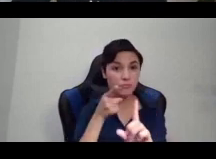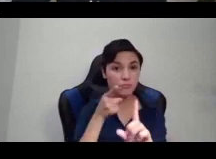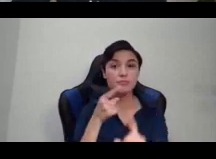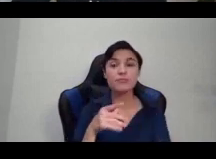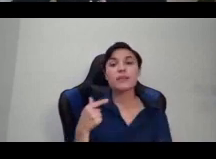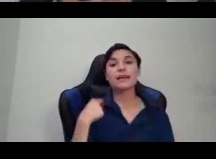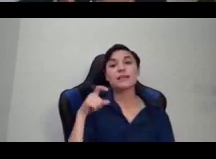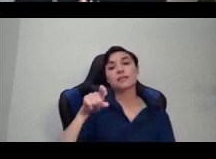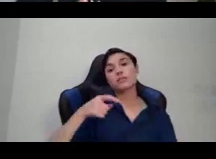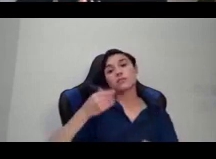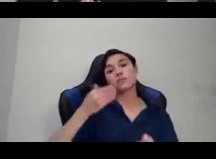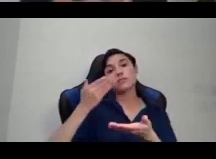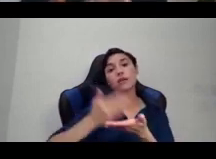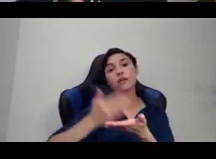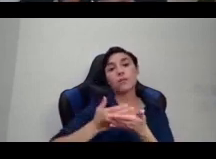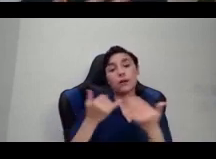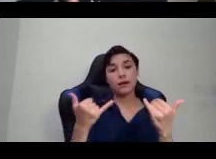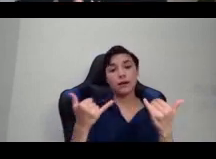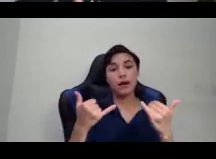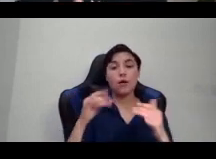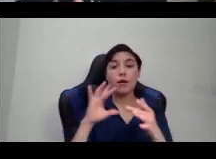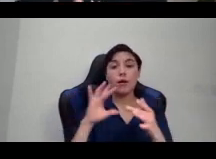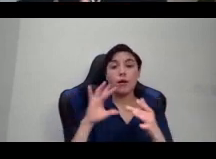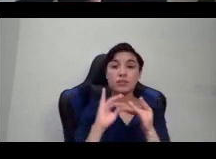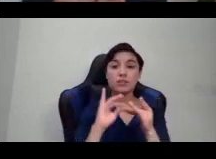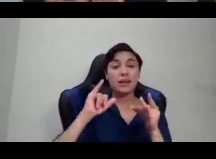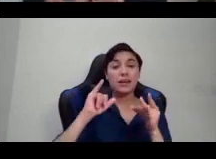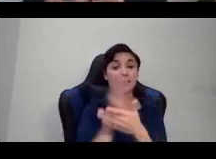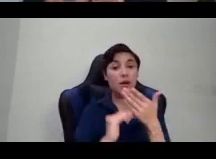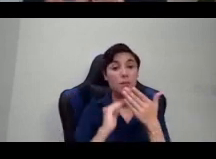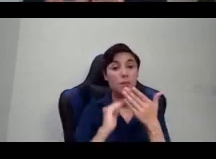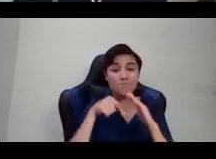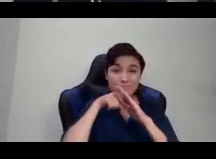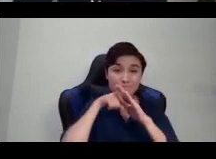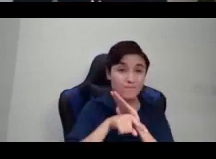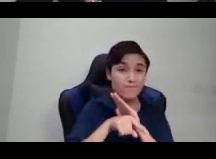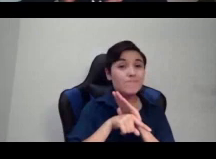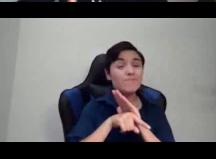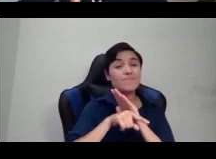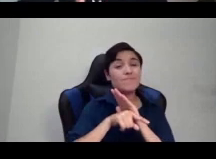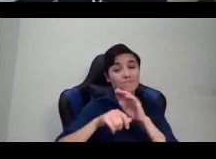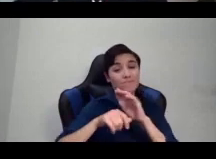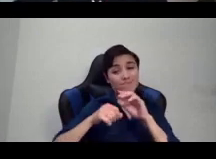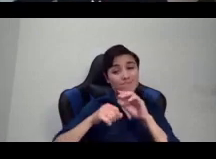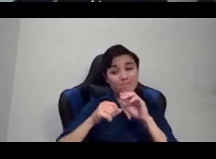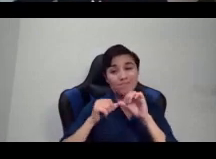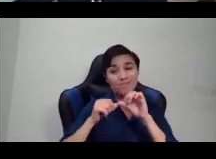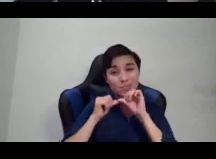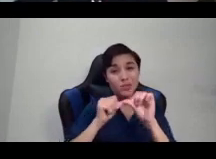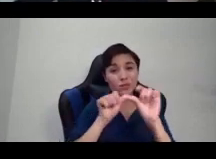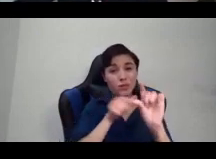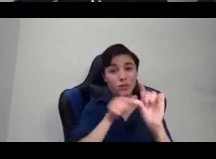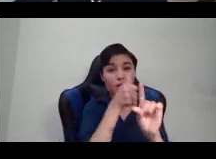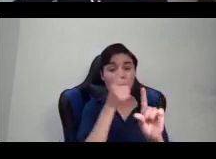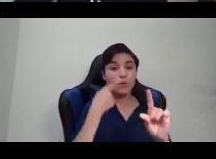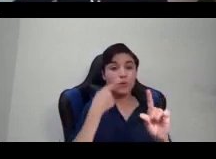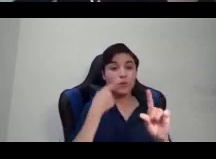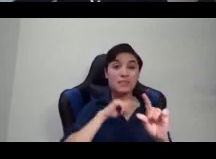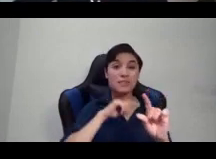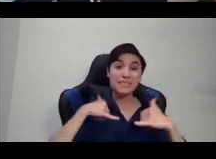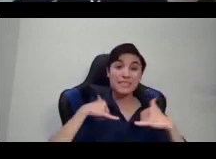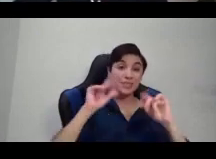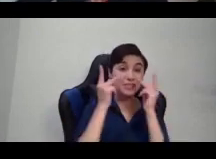couple of the deep impacts that we are seeing of this legacy today. One of them is the